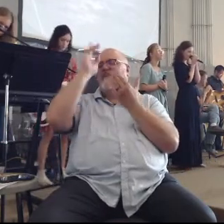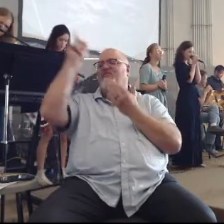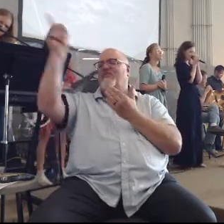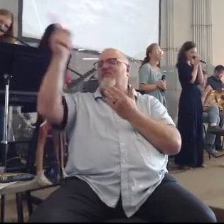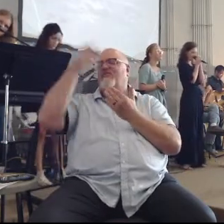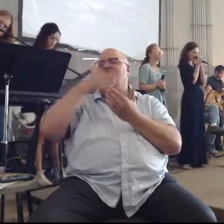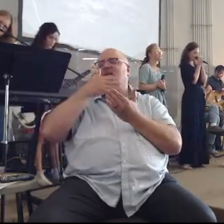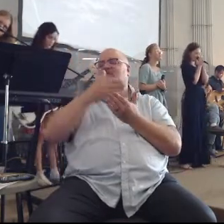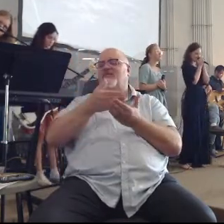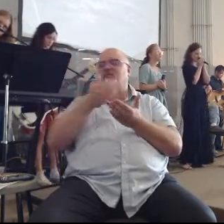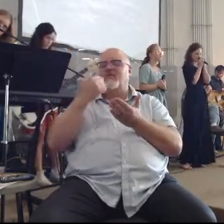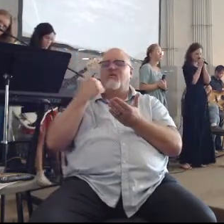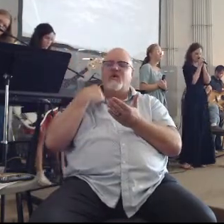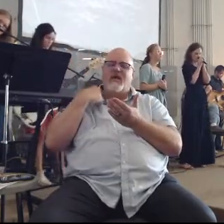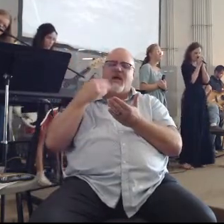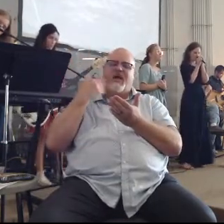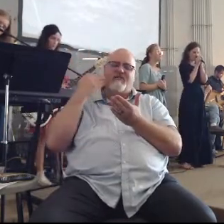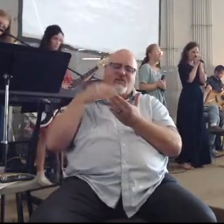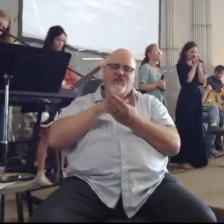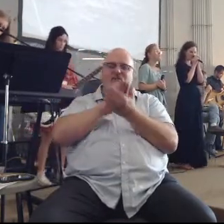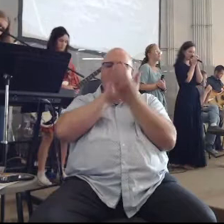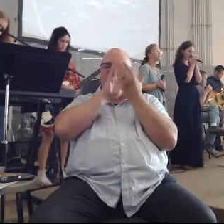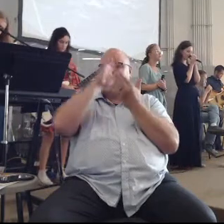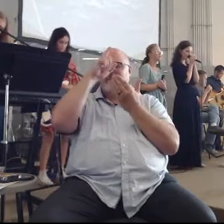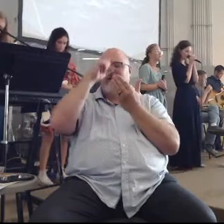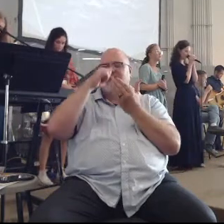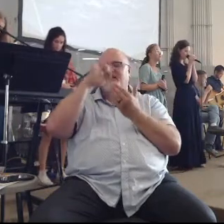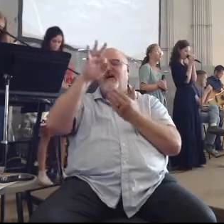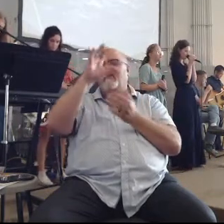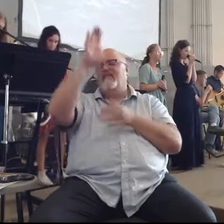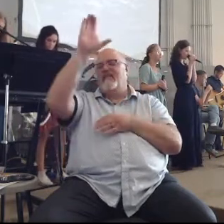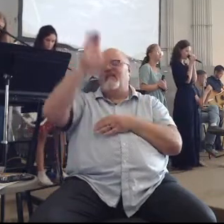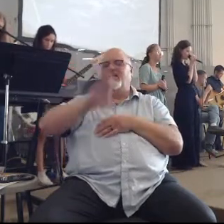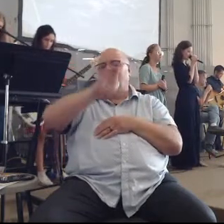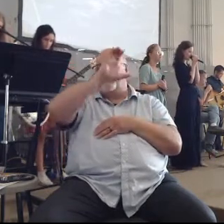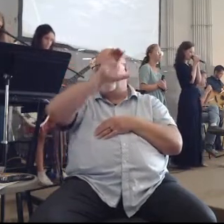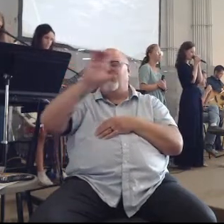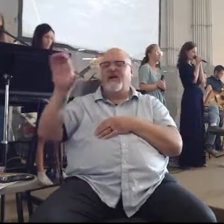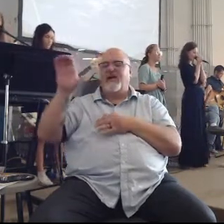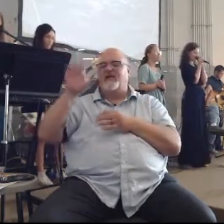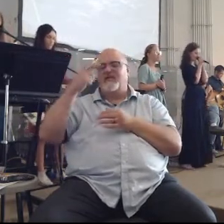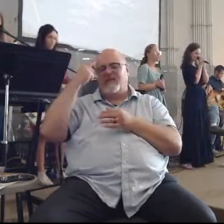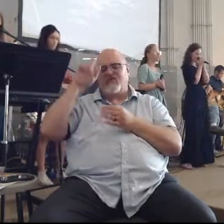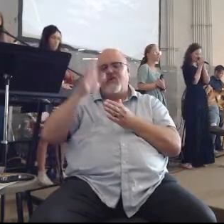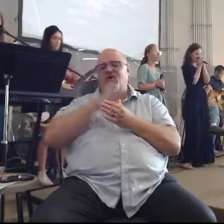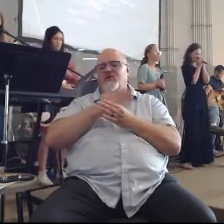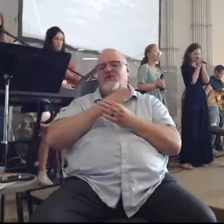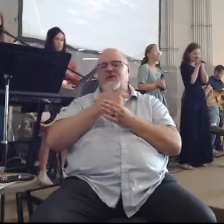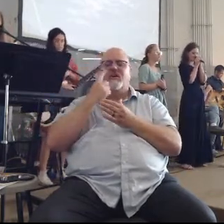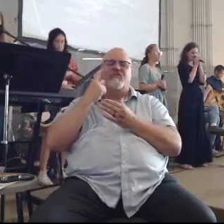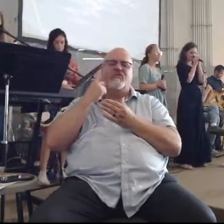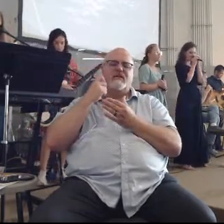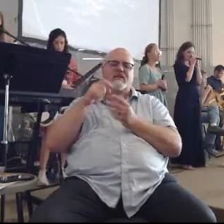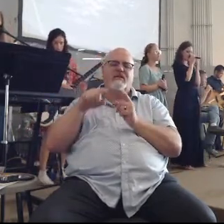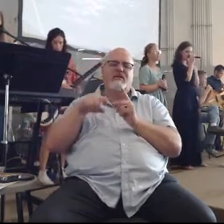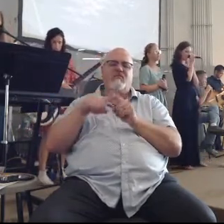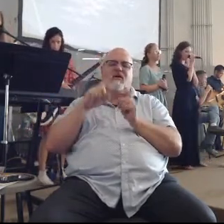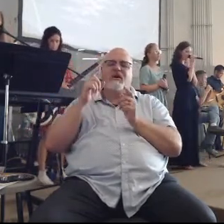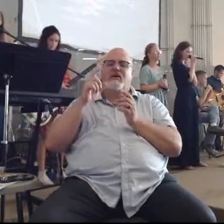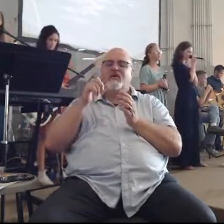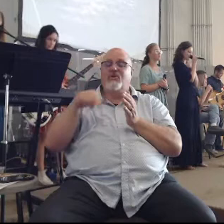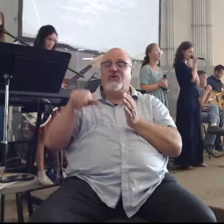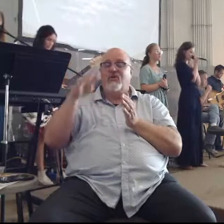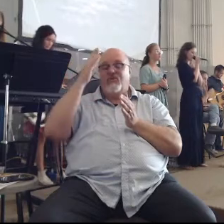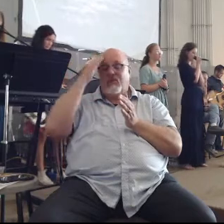And we have your nearness because of the cross So Lord, thank you for what Mrs. Toot just shared That not only do you know